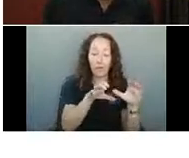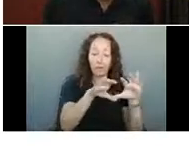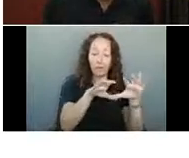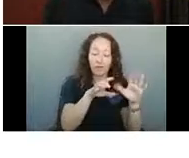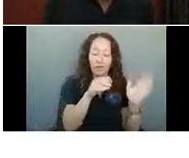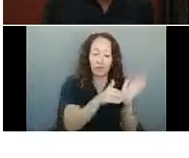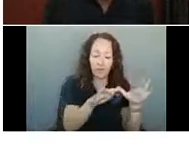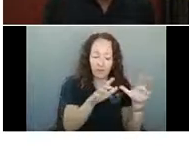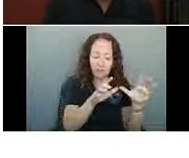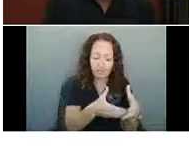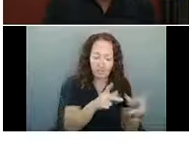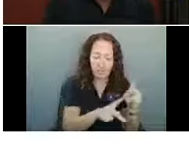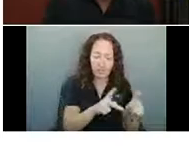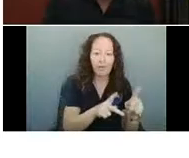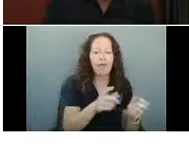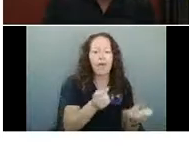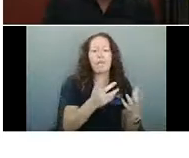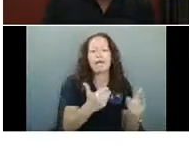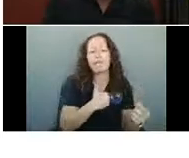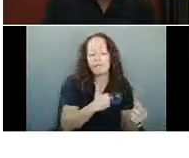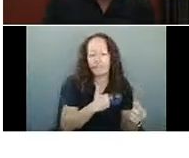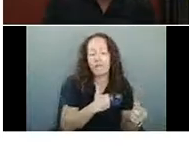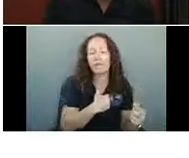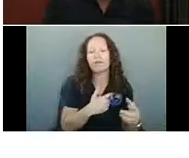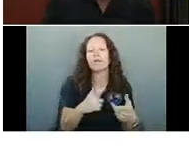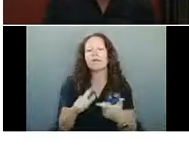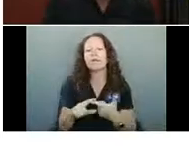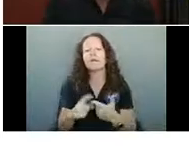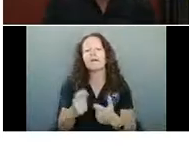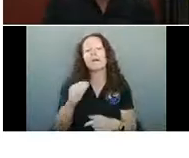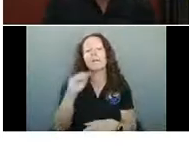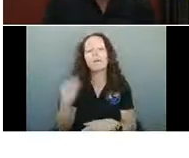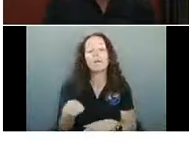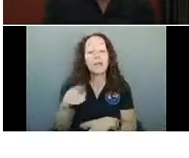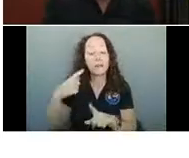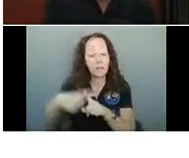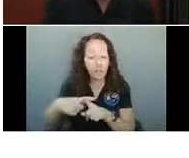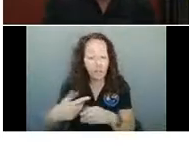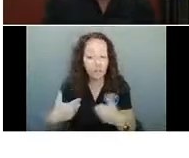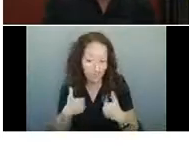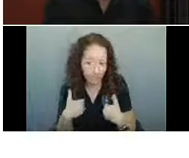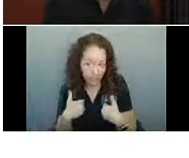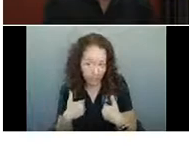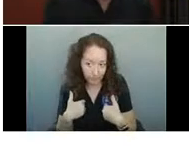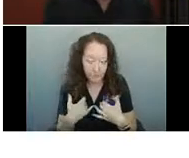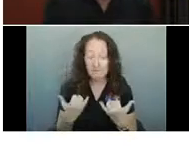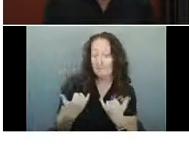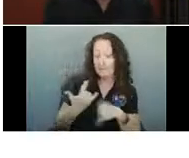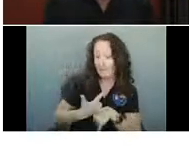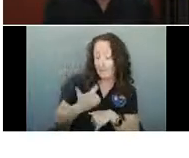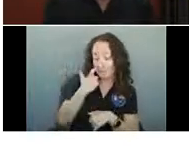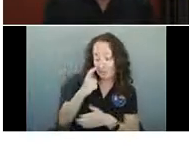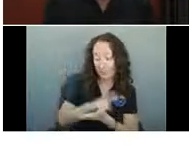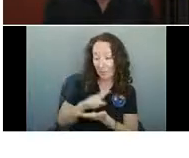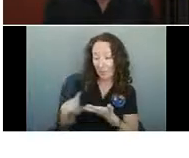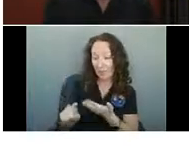stand in just a minute. Percent positivity. As of today, our percent positivity daily this week has been right